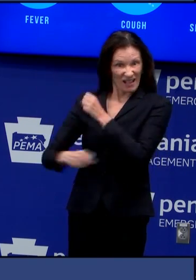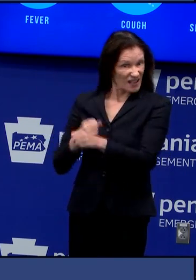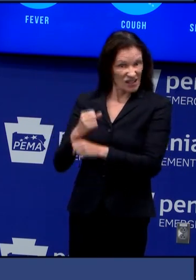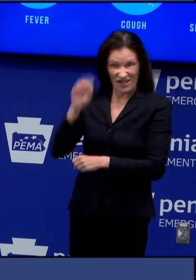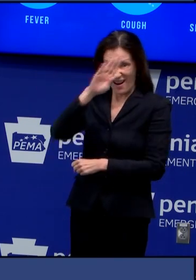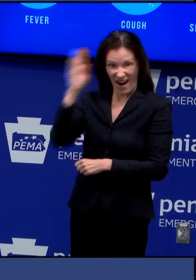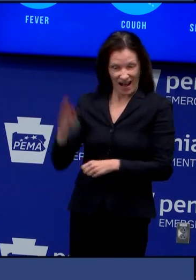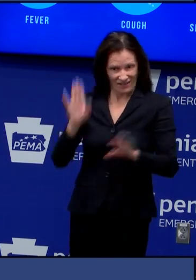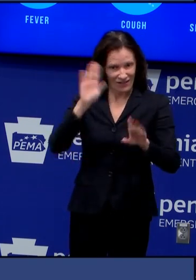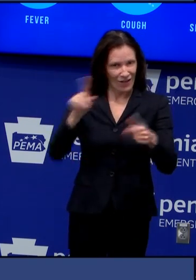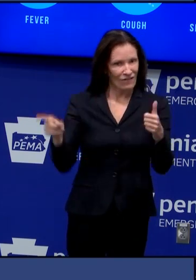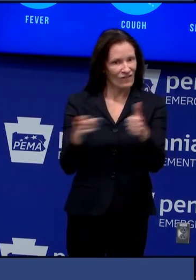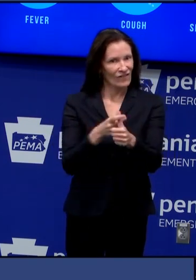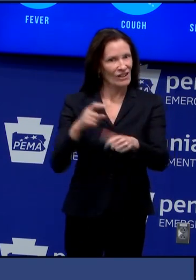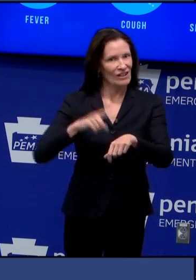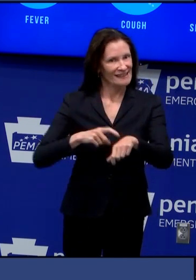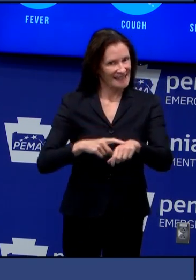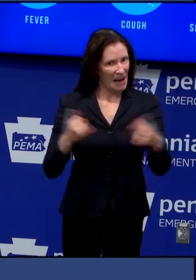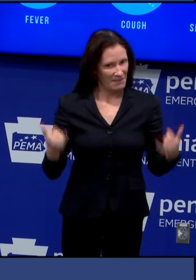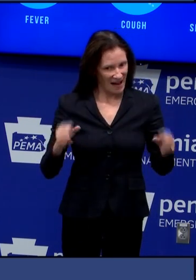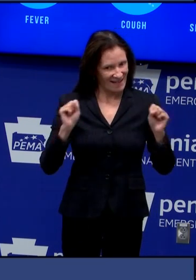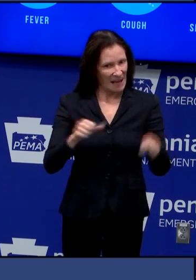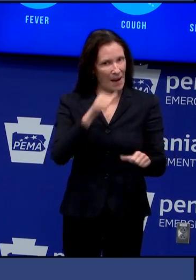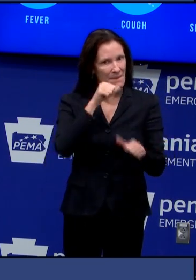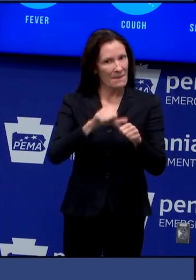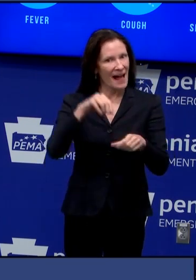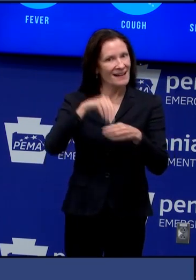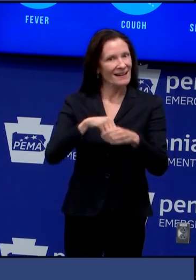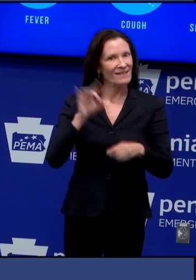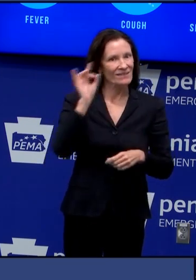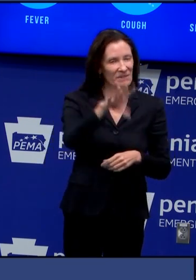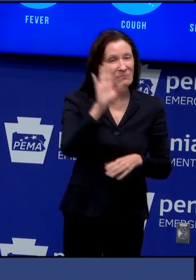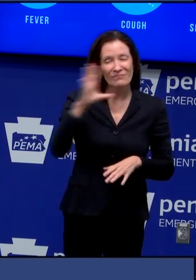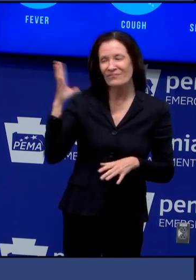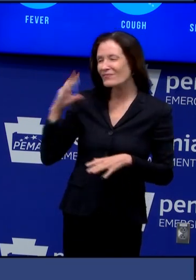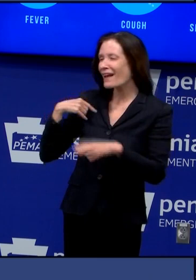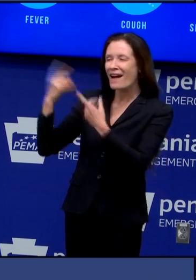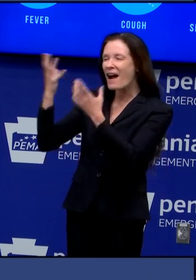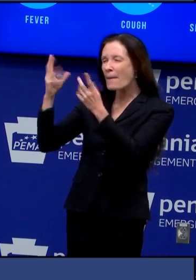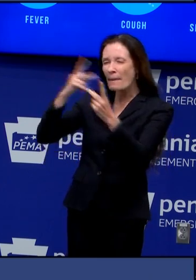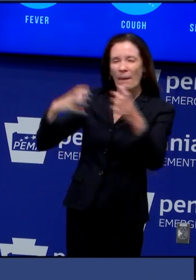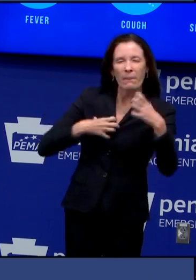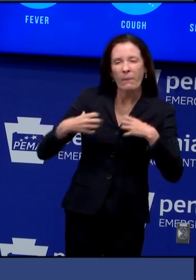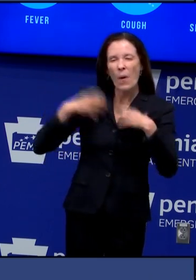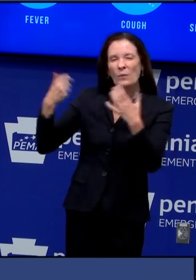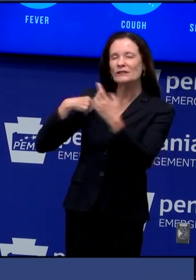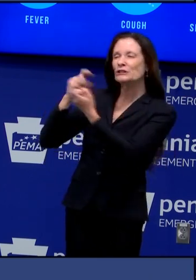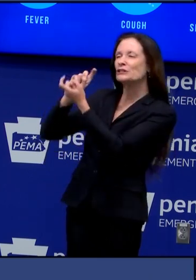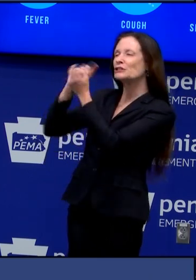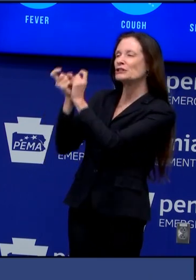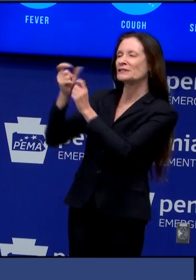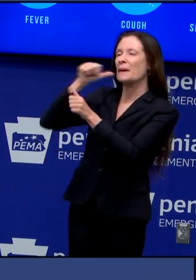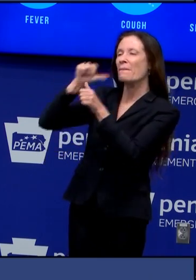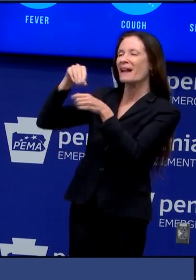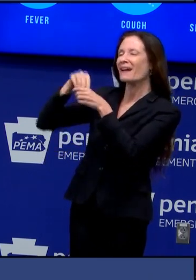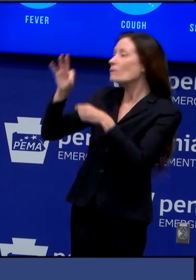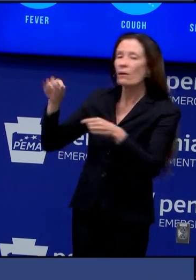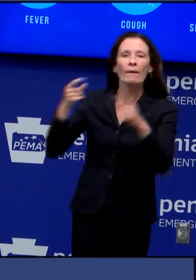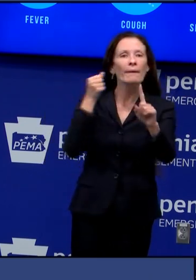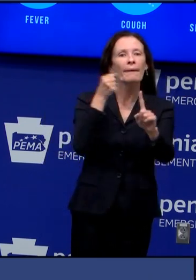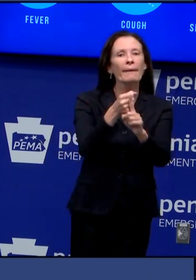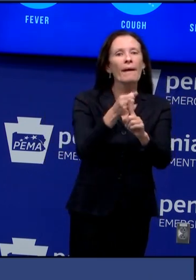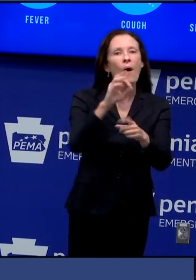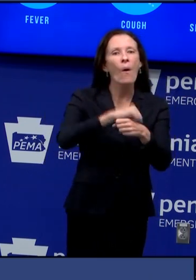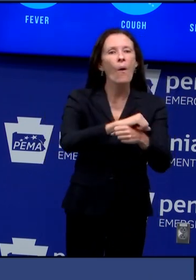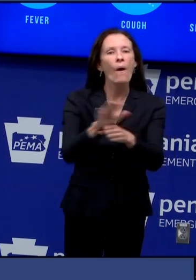not know quite how important this would be but those measures are critical to help us now these